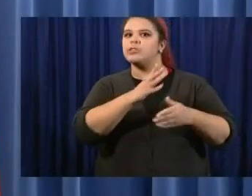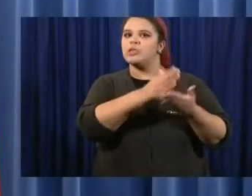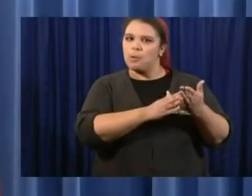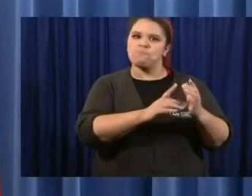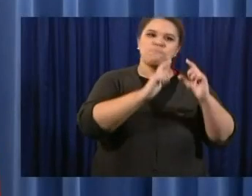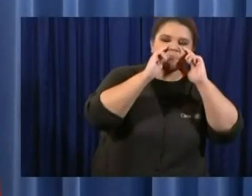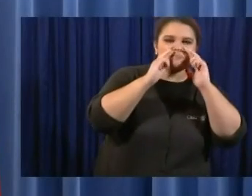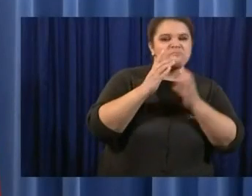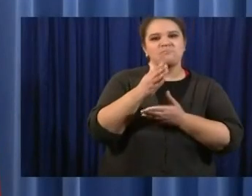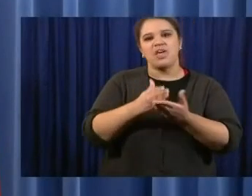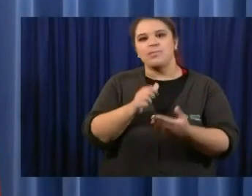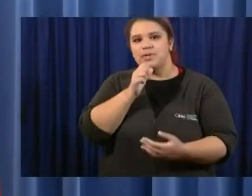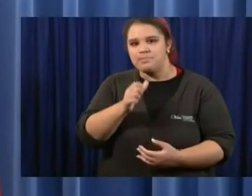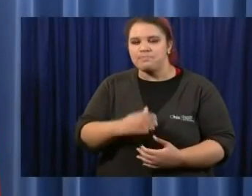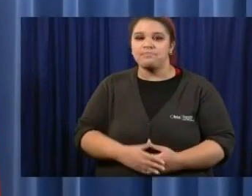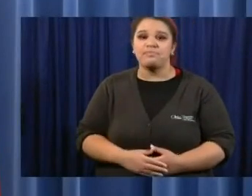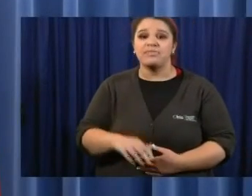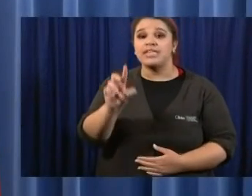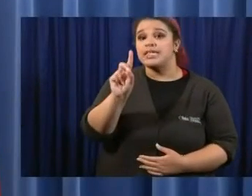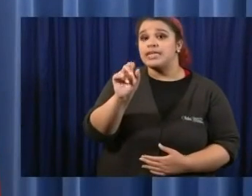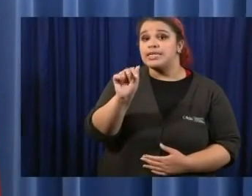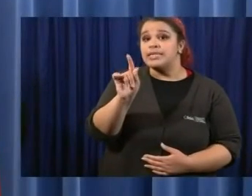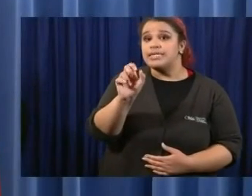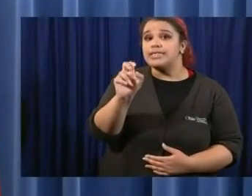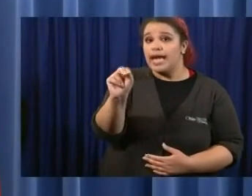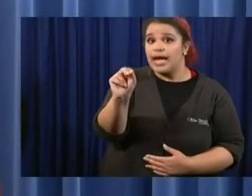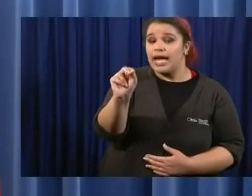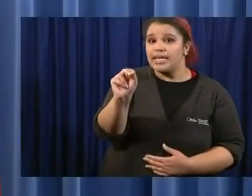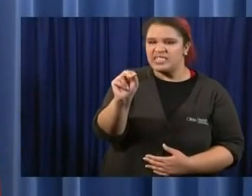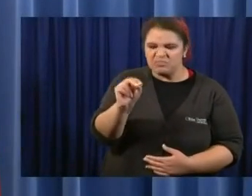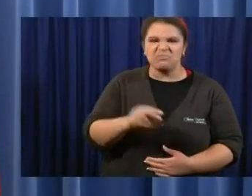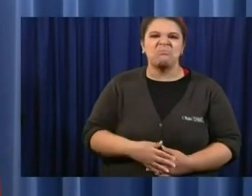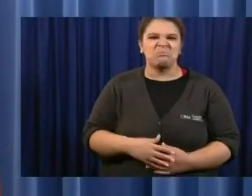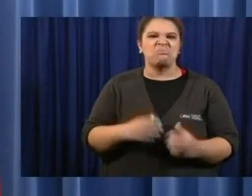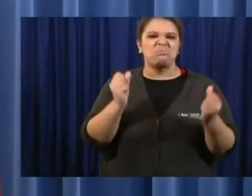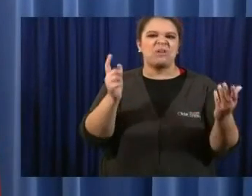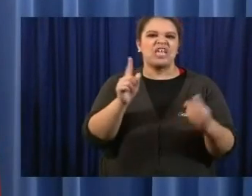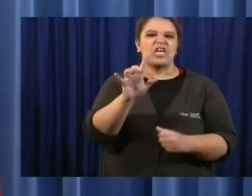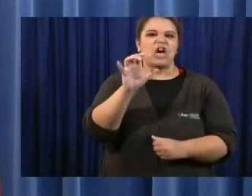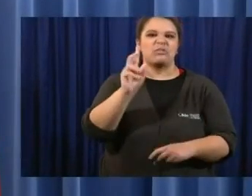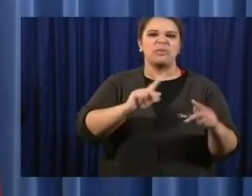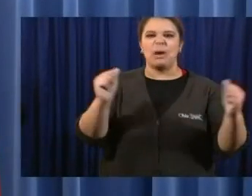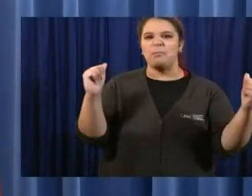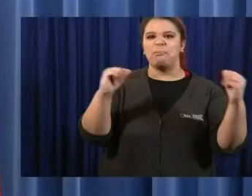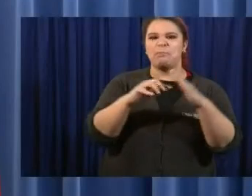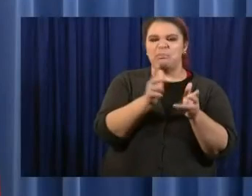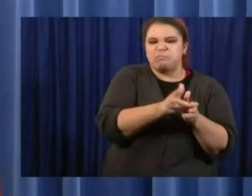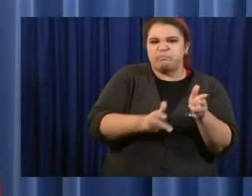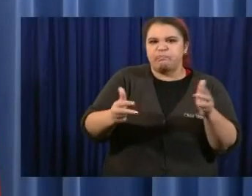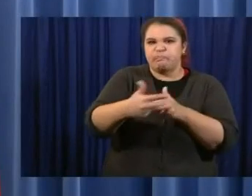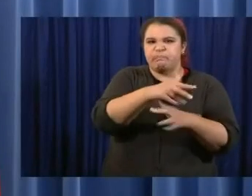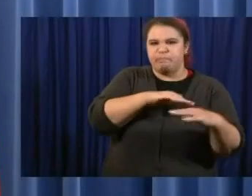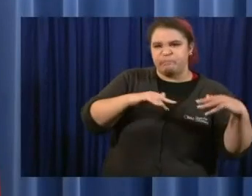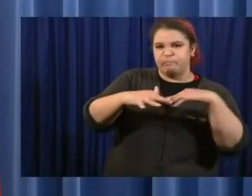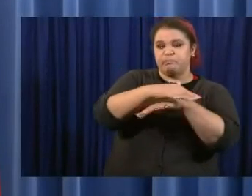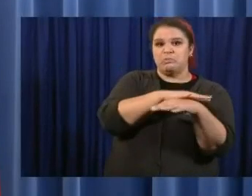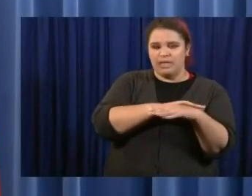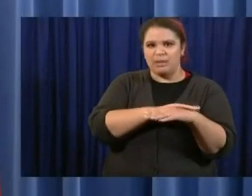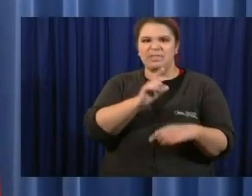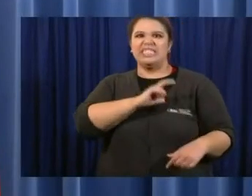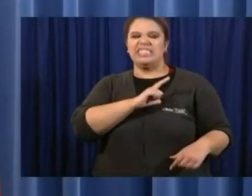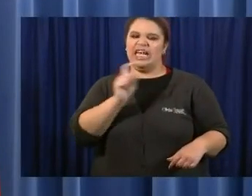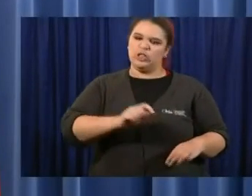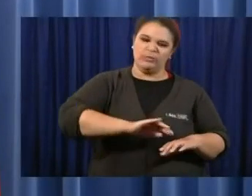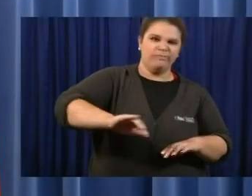departments dispersed a crowd of several hundred people who had gathered their cars together. And in Akron on Sunday night, there was a gathering of dozens of people